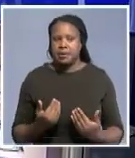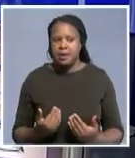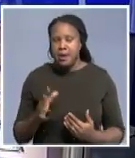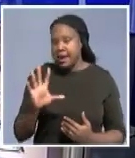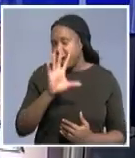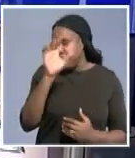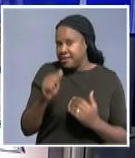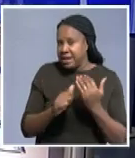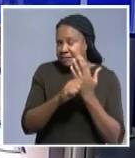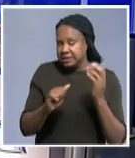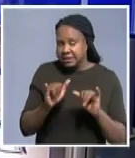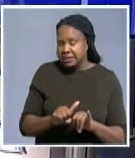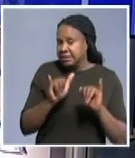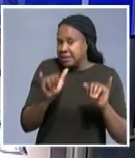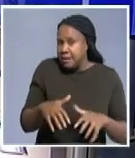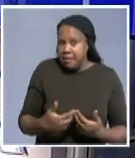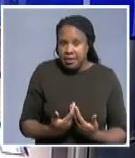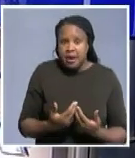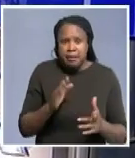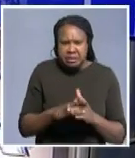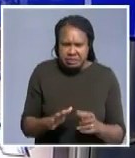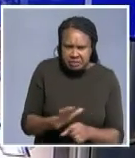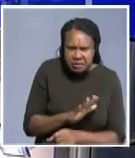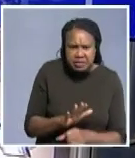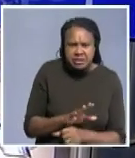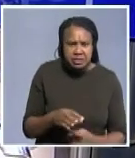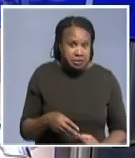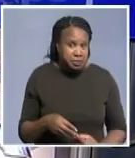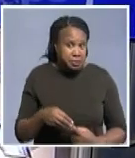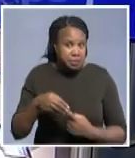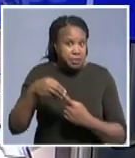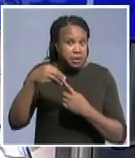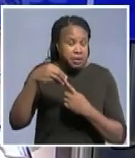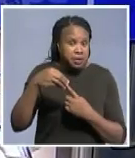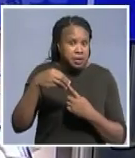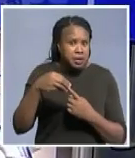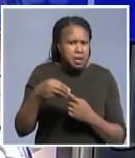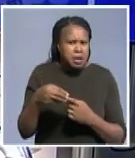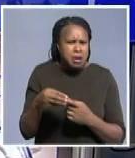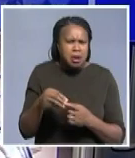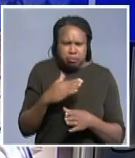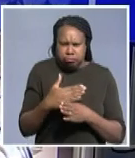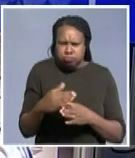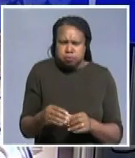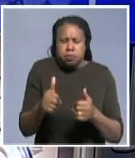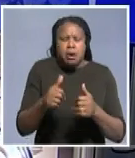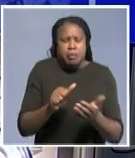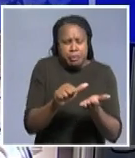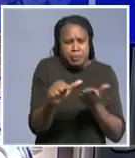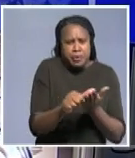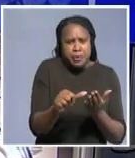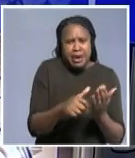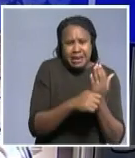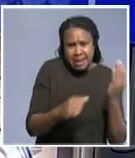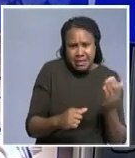Africa's tax systems in terms of efficiency and especially effectiveness in tax payments and and